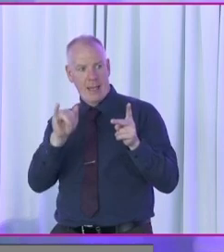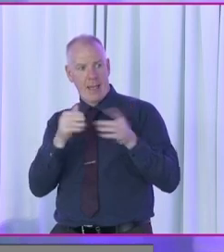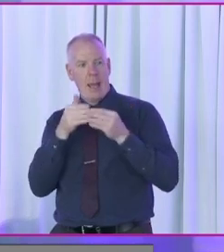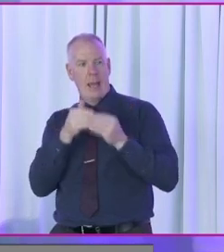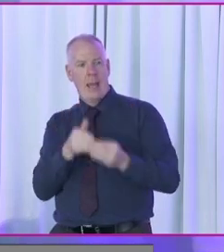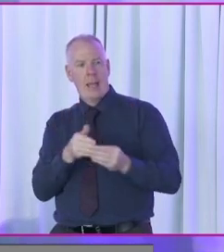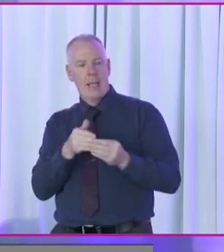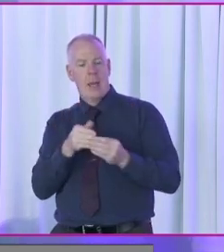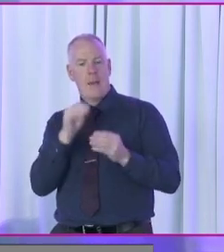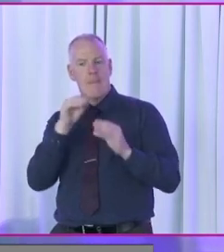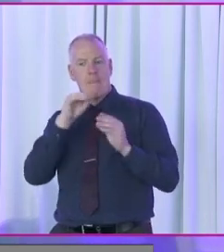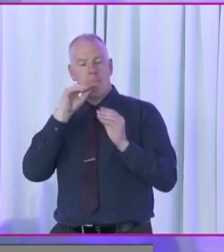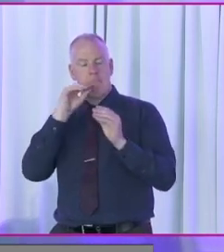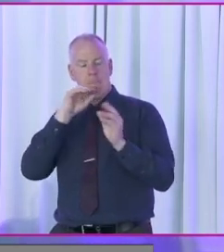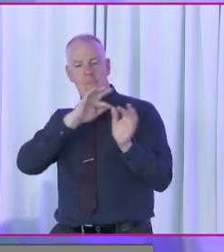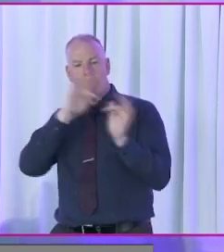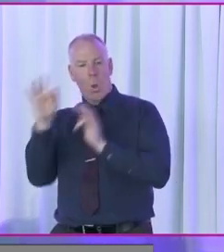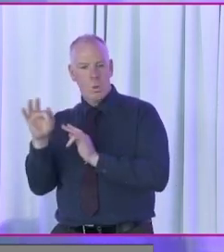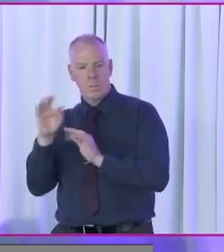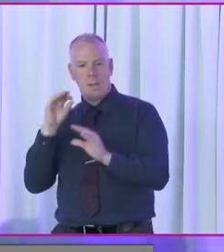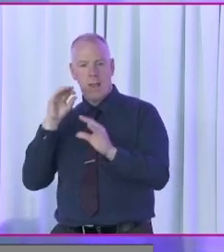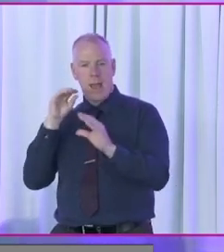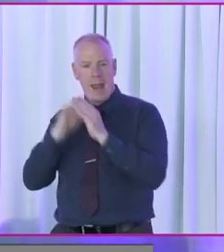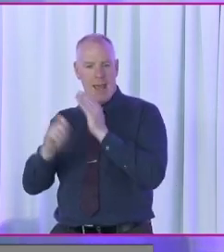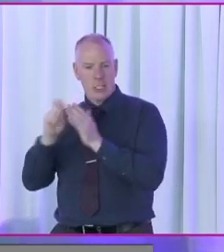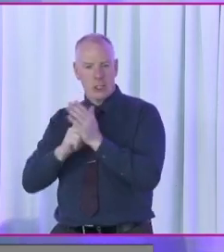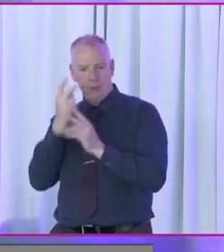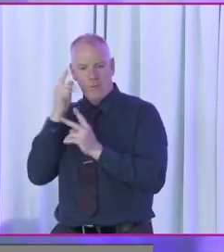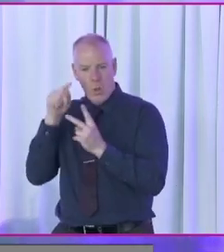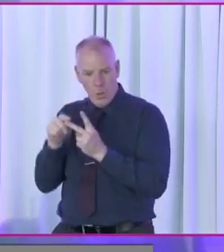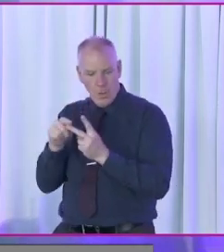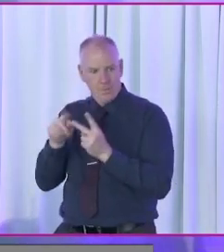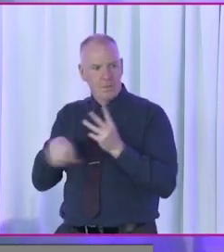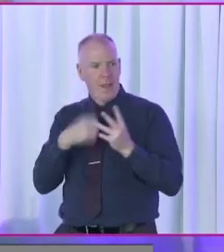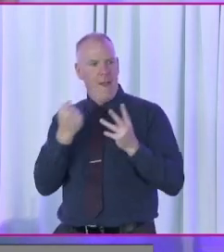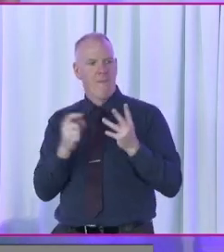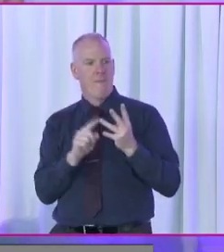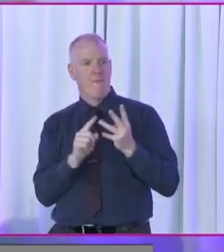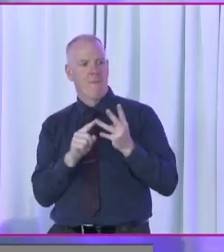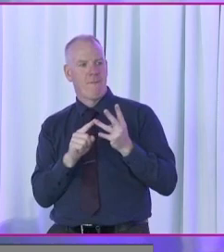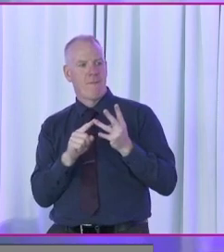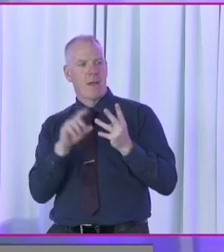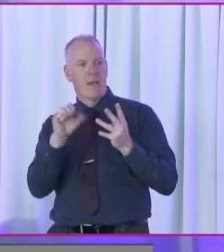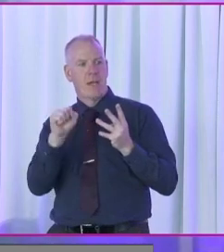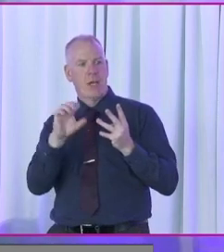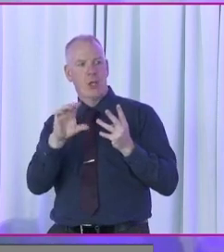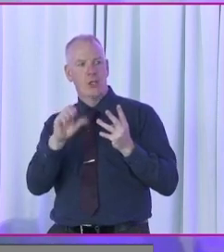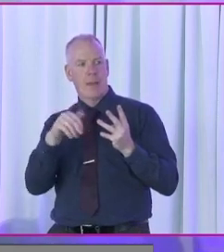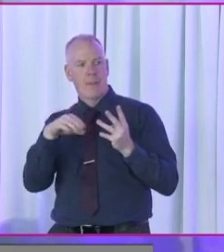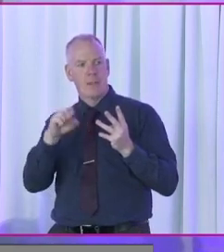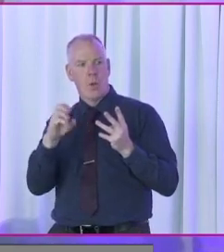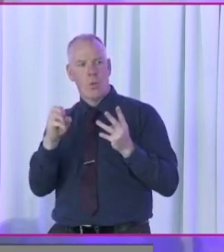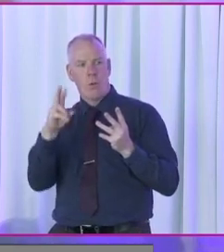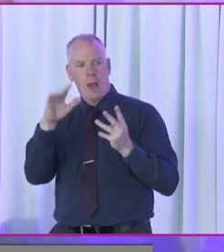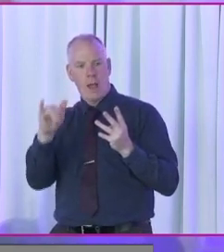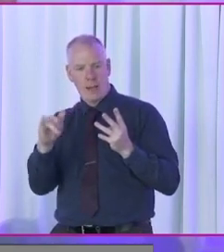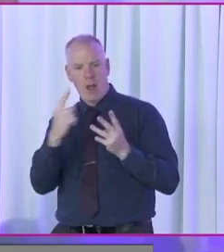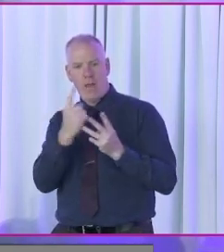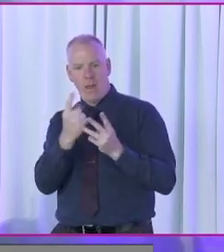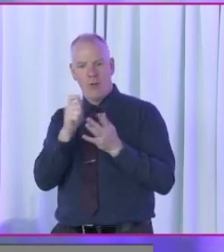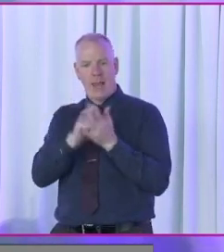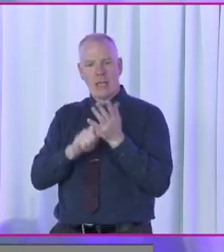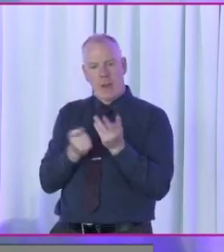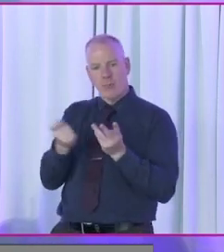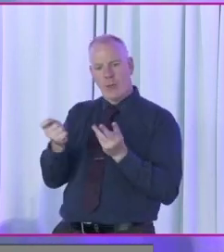of the post electoral reviews, which I'll speak about in a minute. And we have Seamus O'Reilly, head of electoral